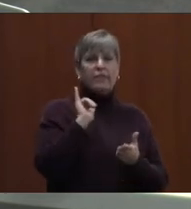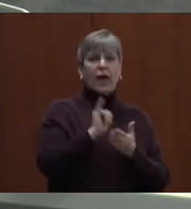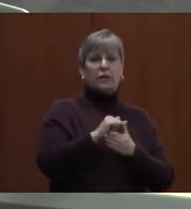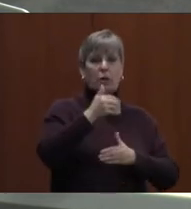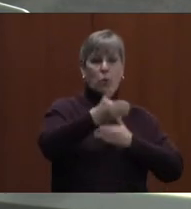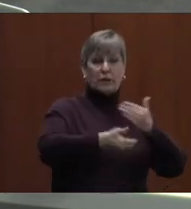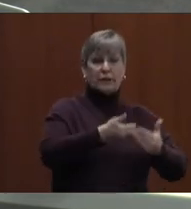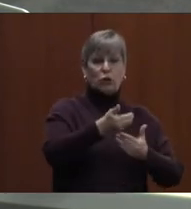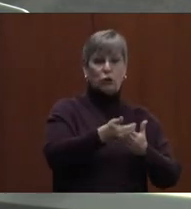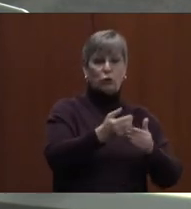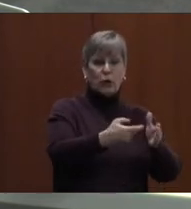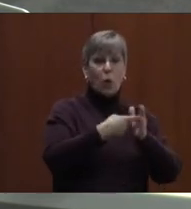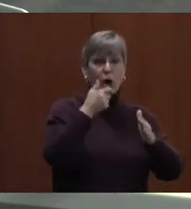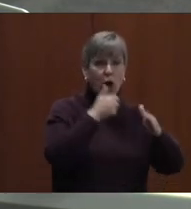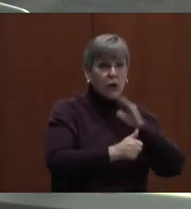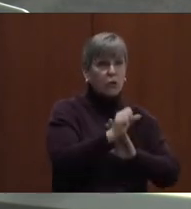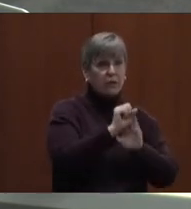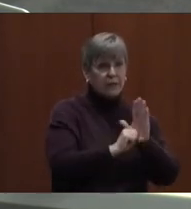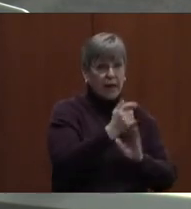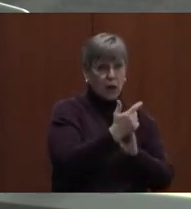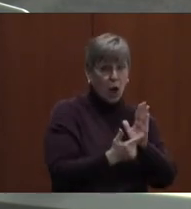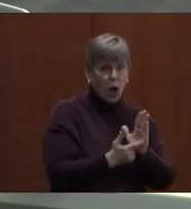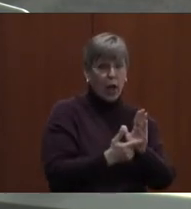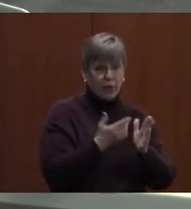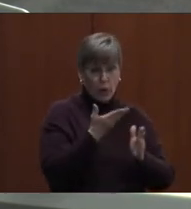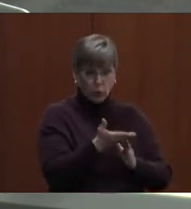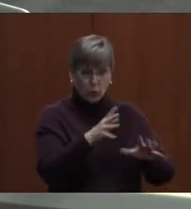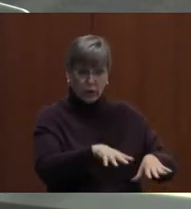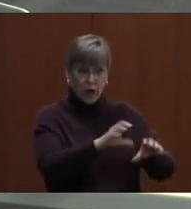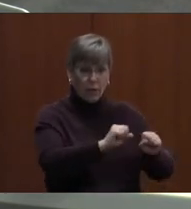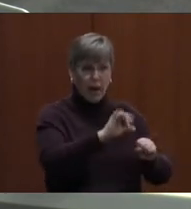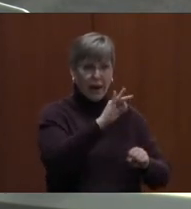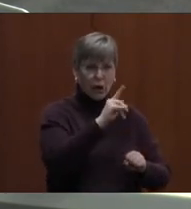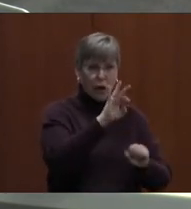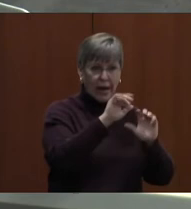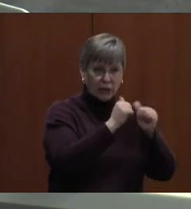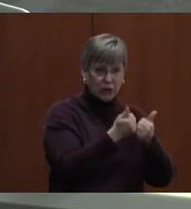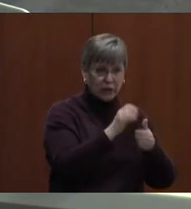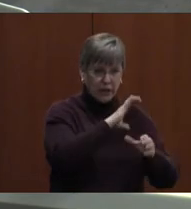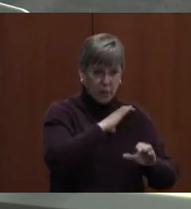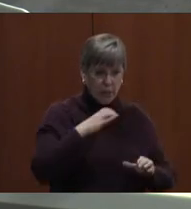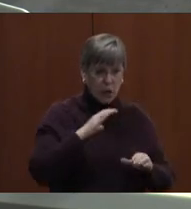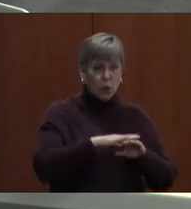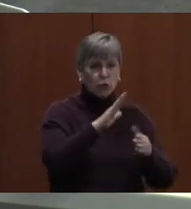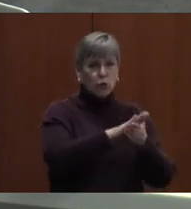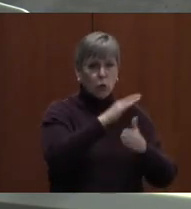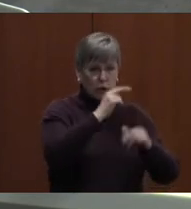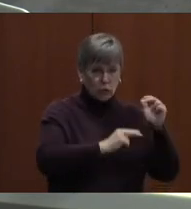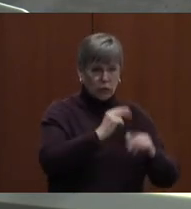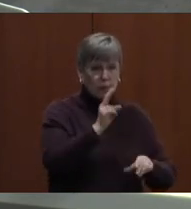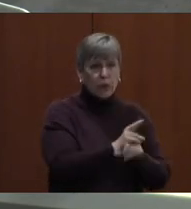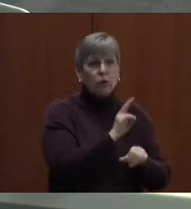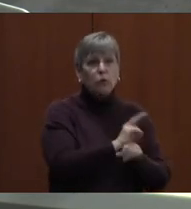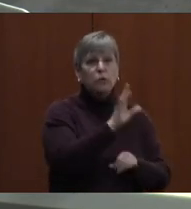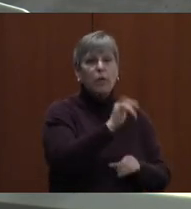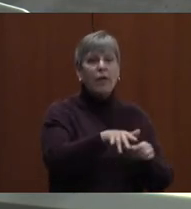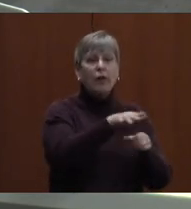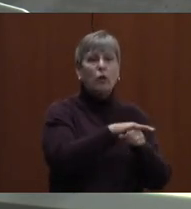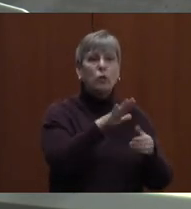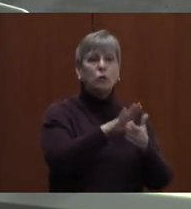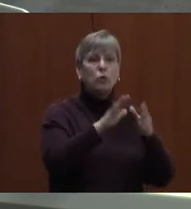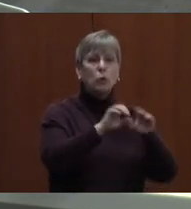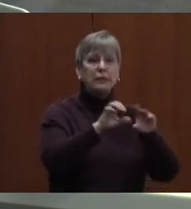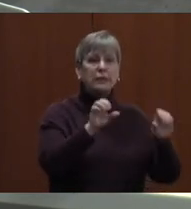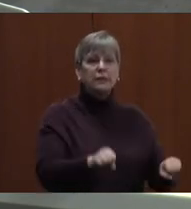procedures required under state law. The procedures were adopted by the Interagency Committee on School Construction to be utilized by local school